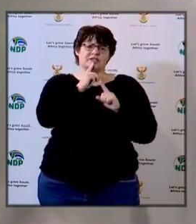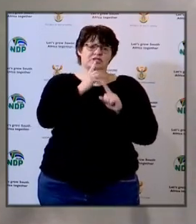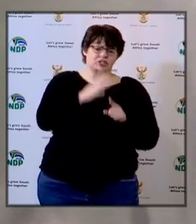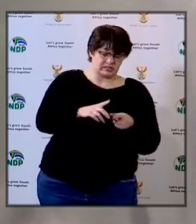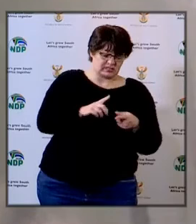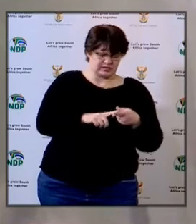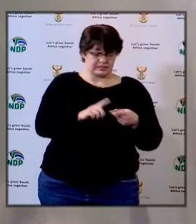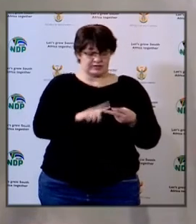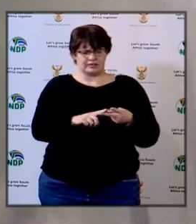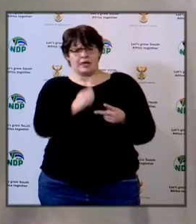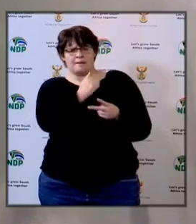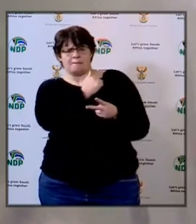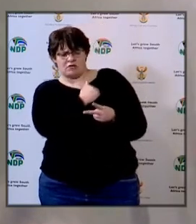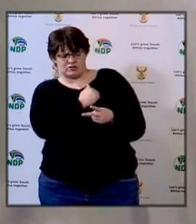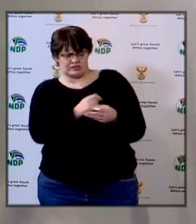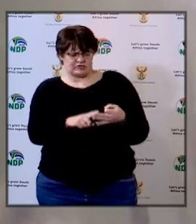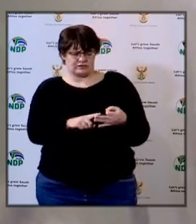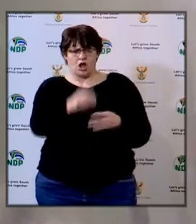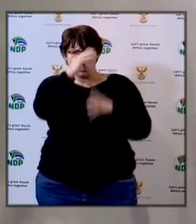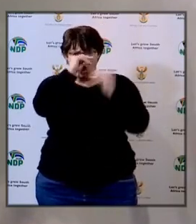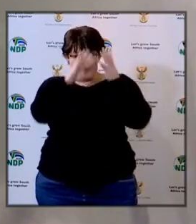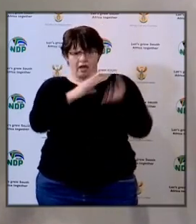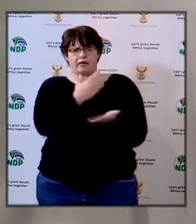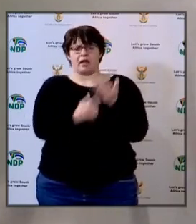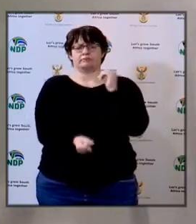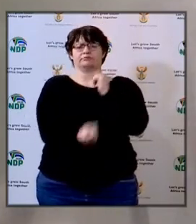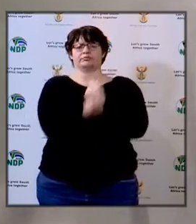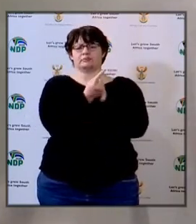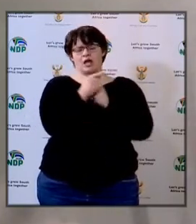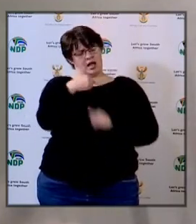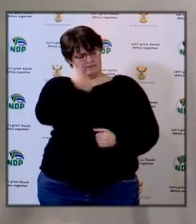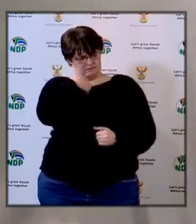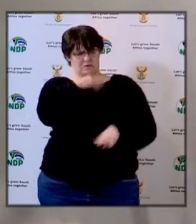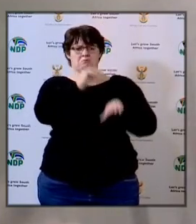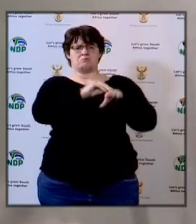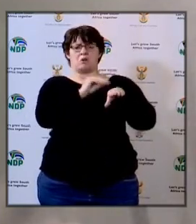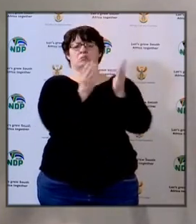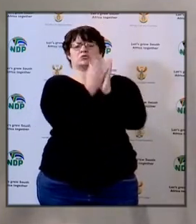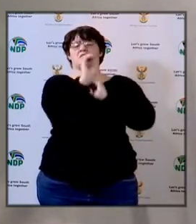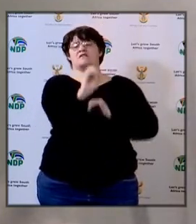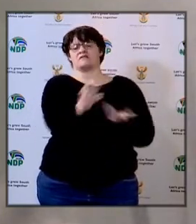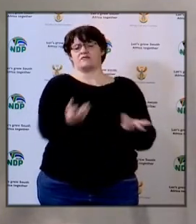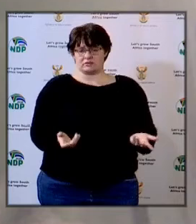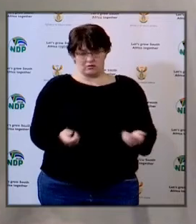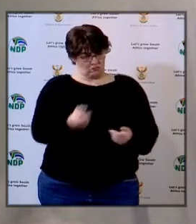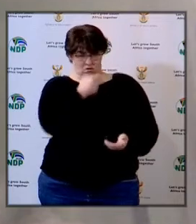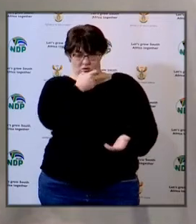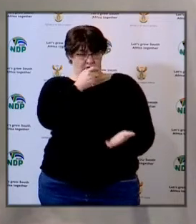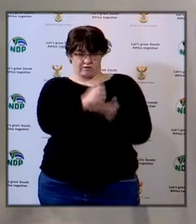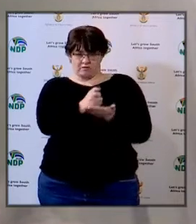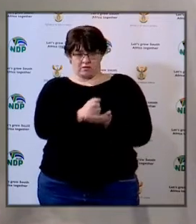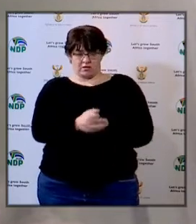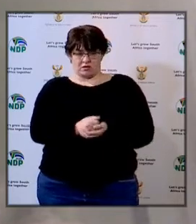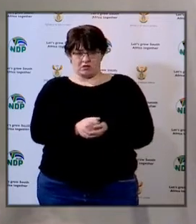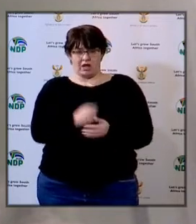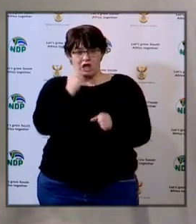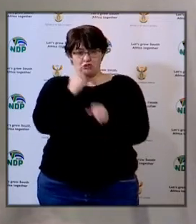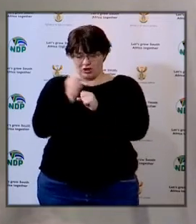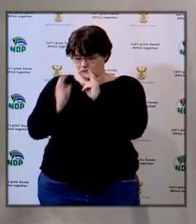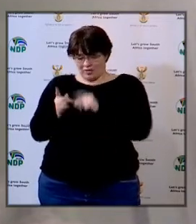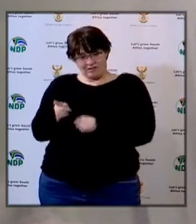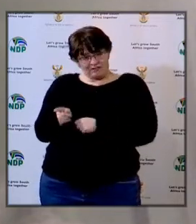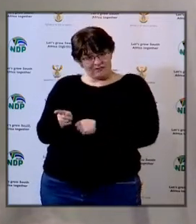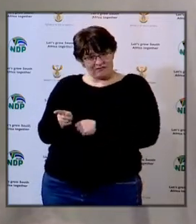themselves can raise issues if there are specific issues like that so I can confirm that at least in grade 12